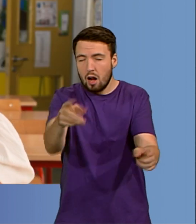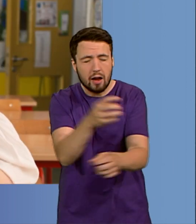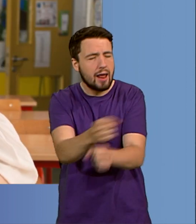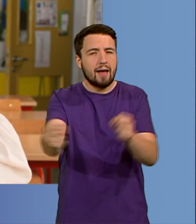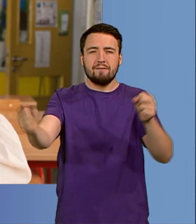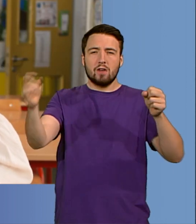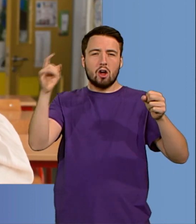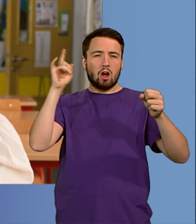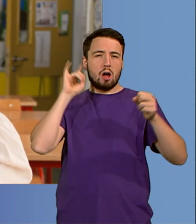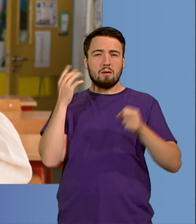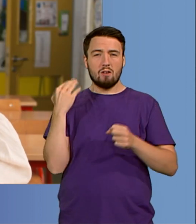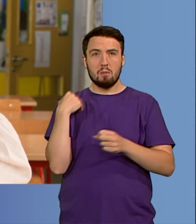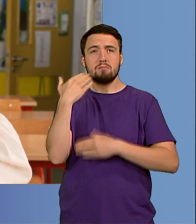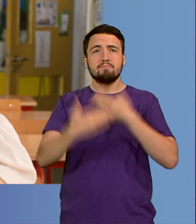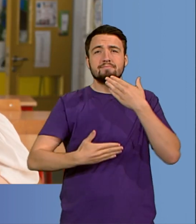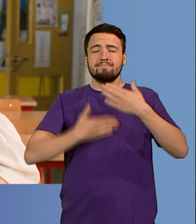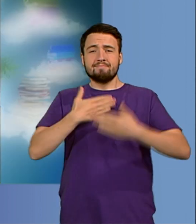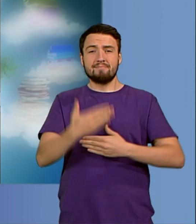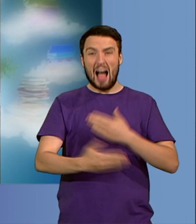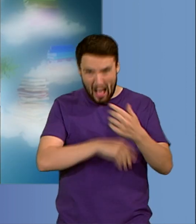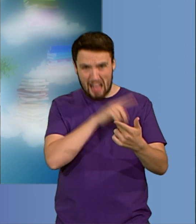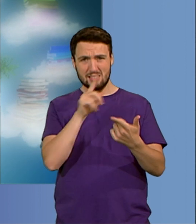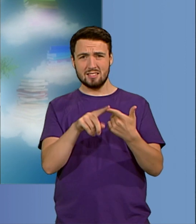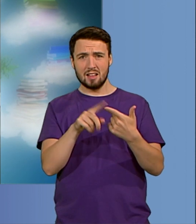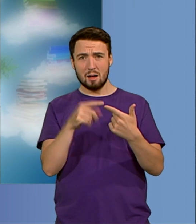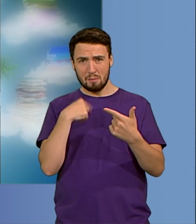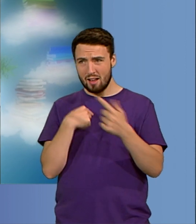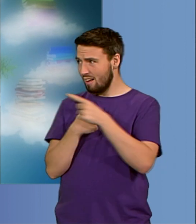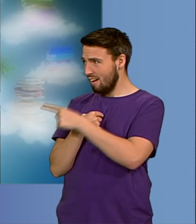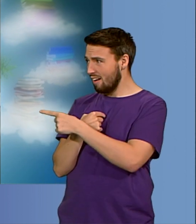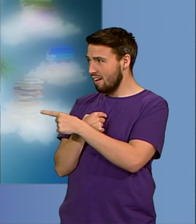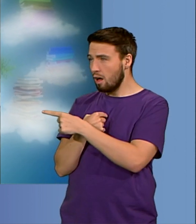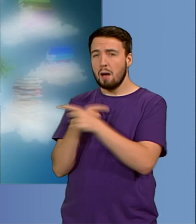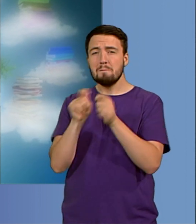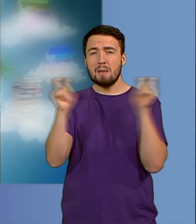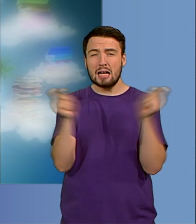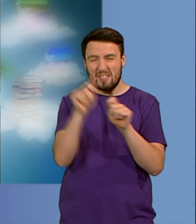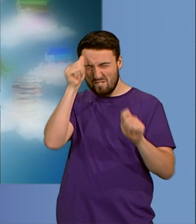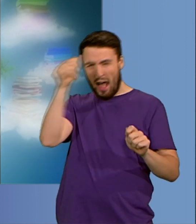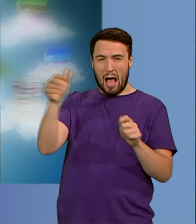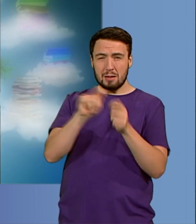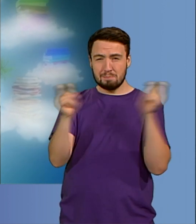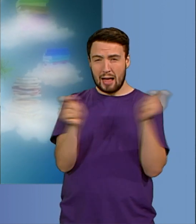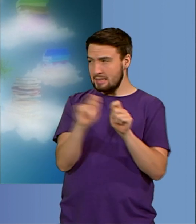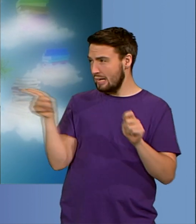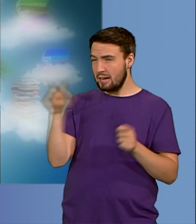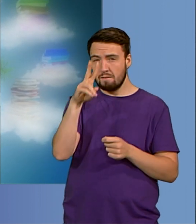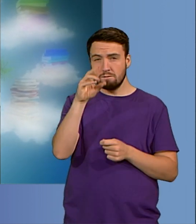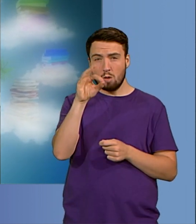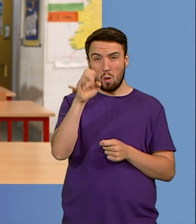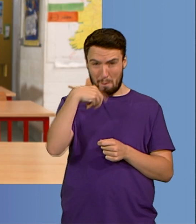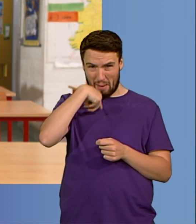I've also got to be on the front cover of Vogue which is a big magazine. I found myself